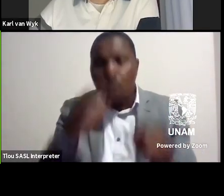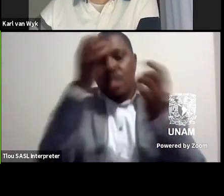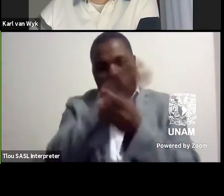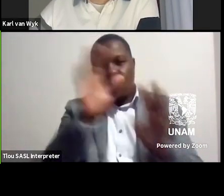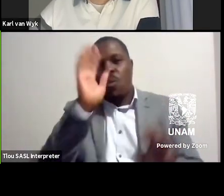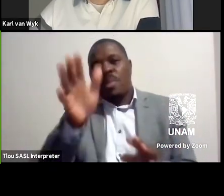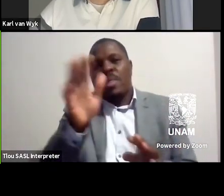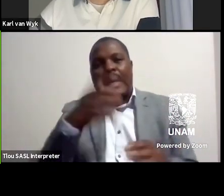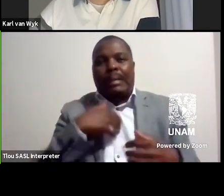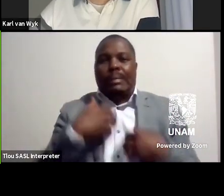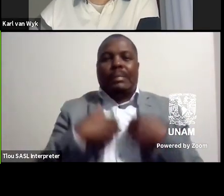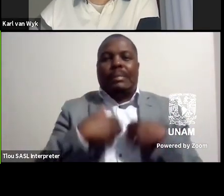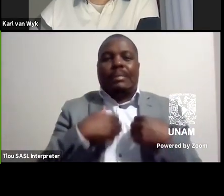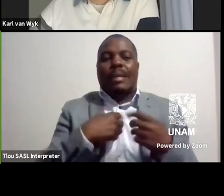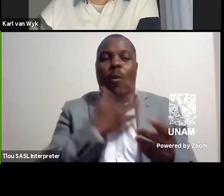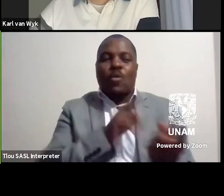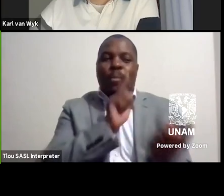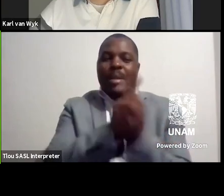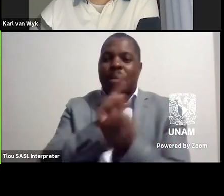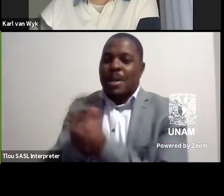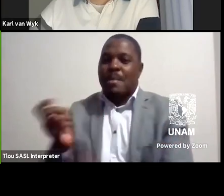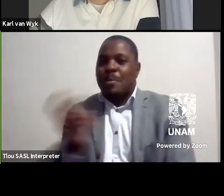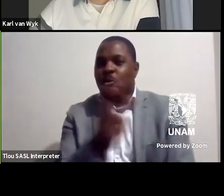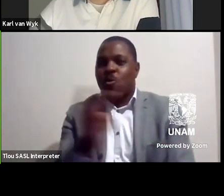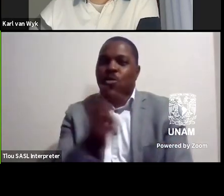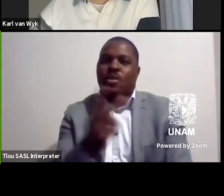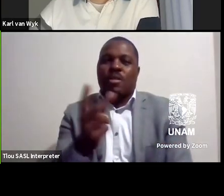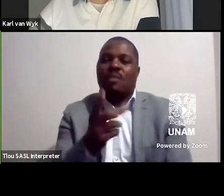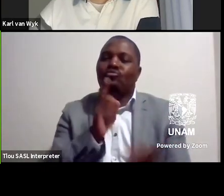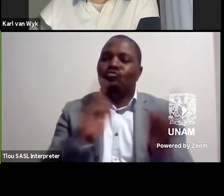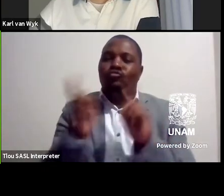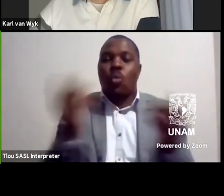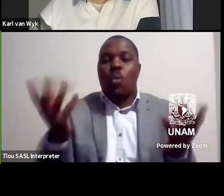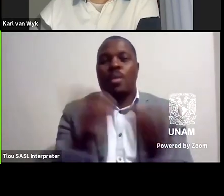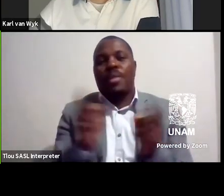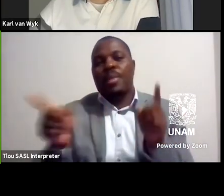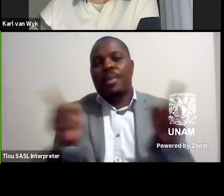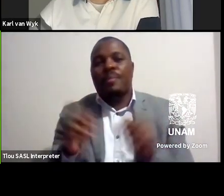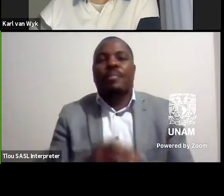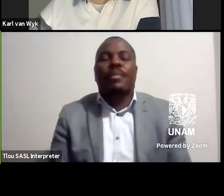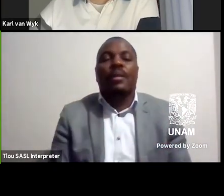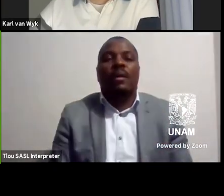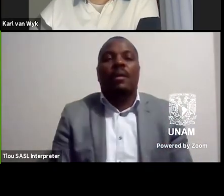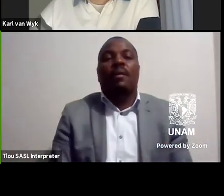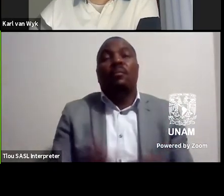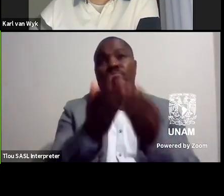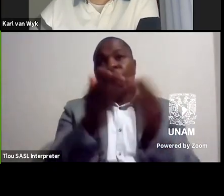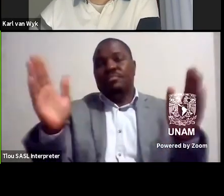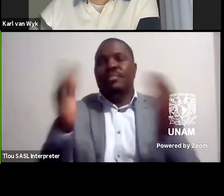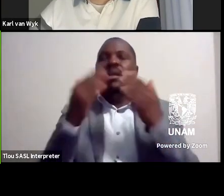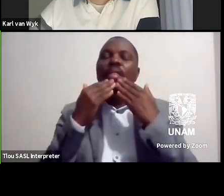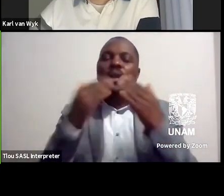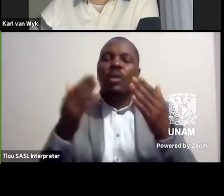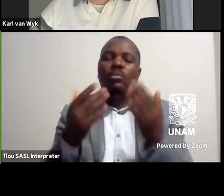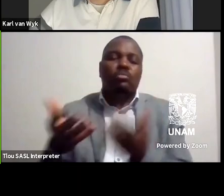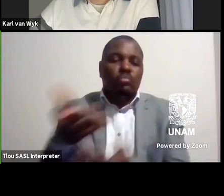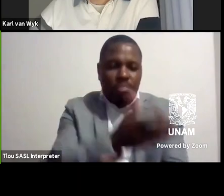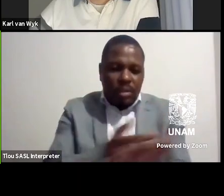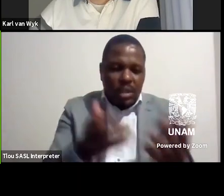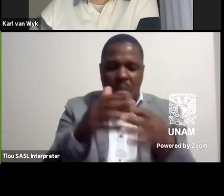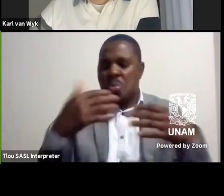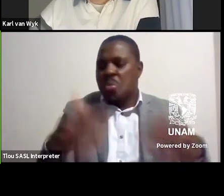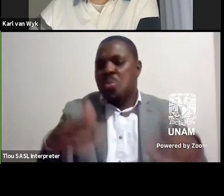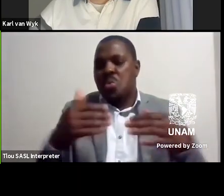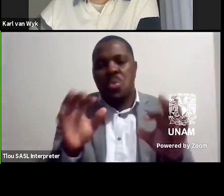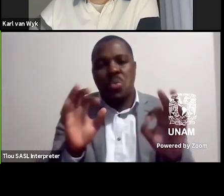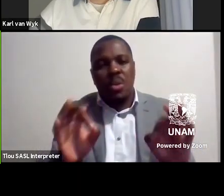to meeting them in person and talking to them thank you everybody it's been a wonderful discussion uh see you